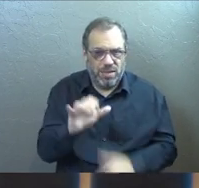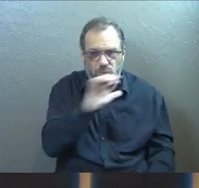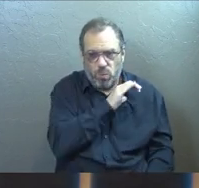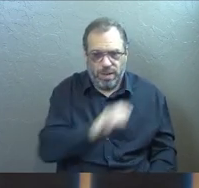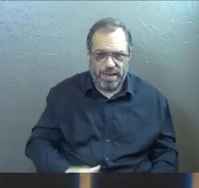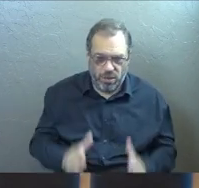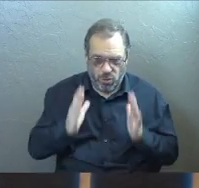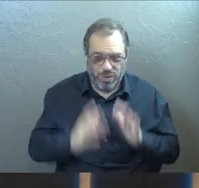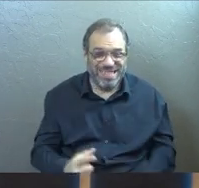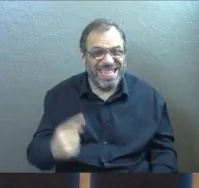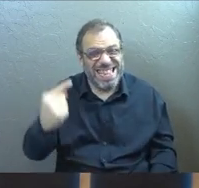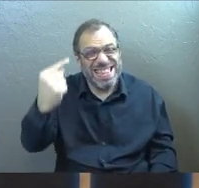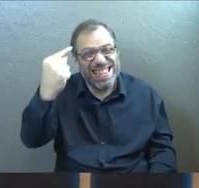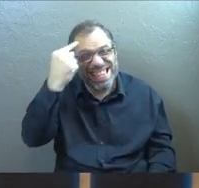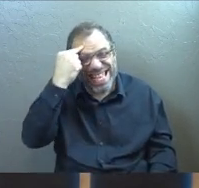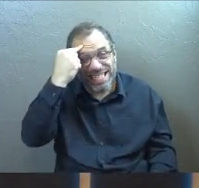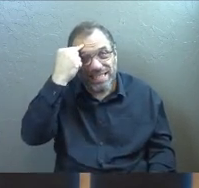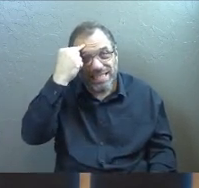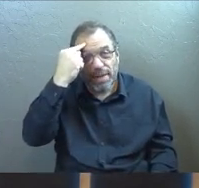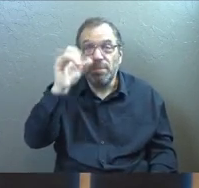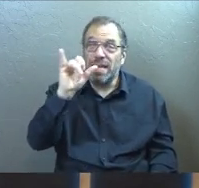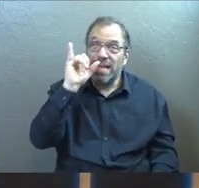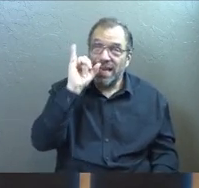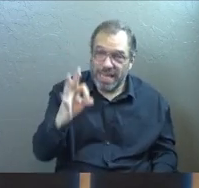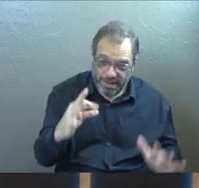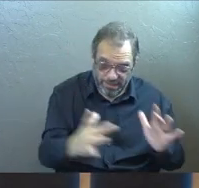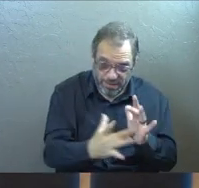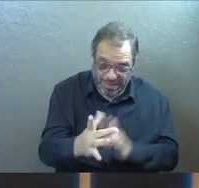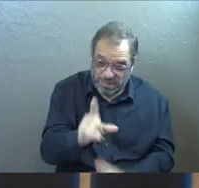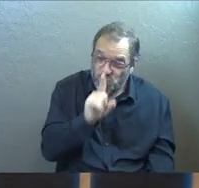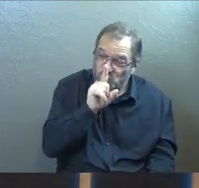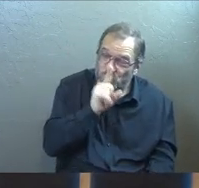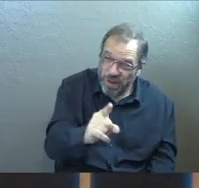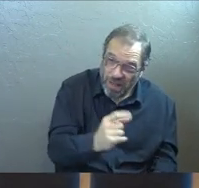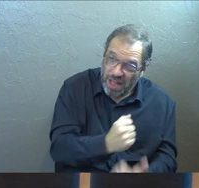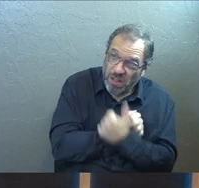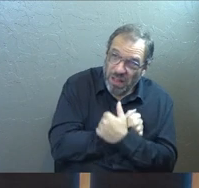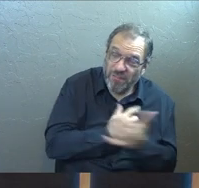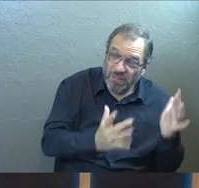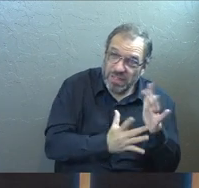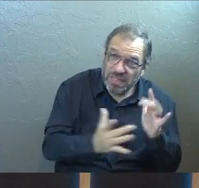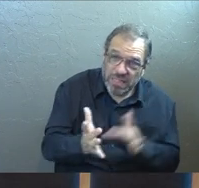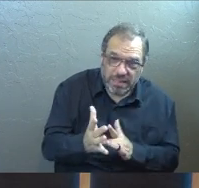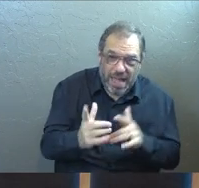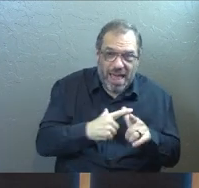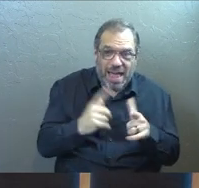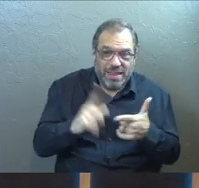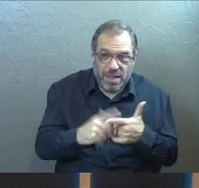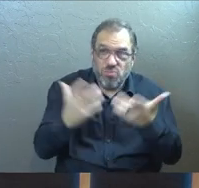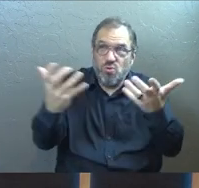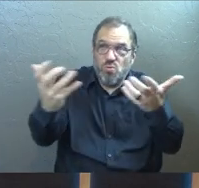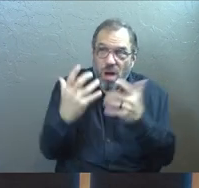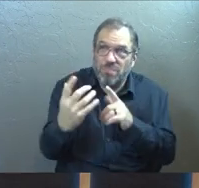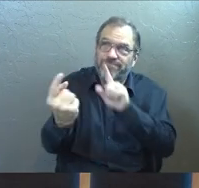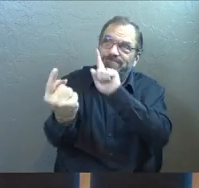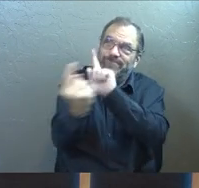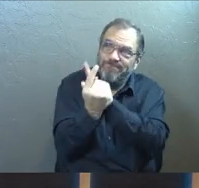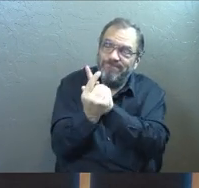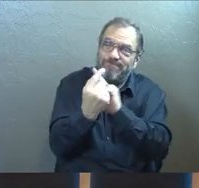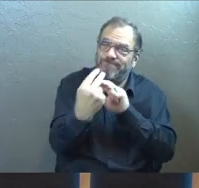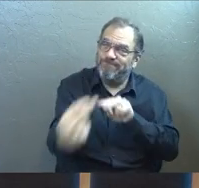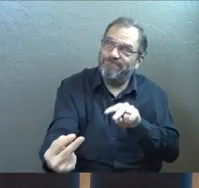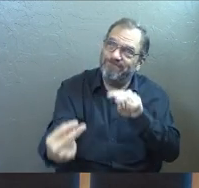Christian thinks. Because if Jesus is real and our love for him is real, then you're going to want to see him.